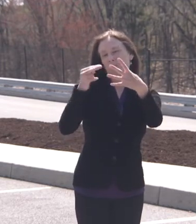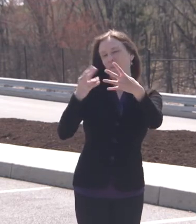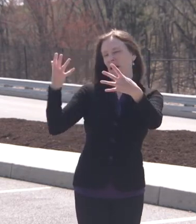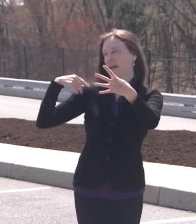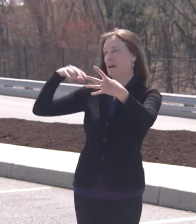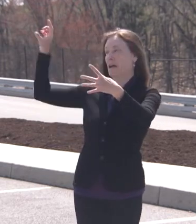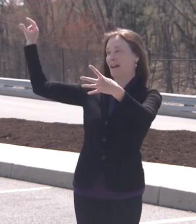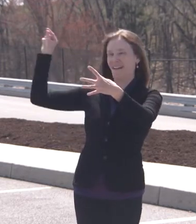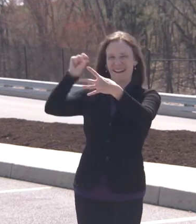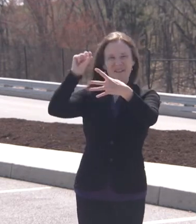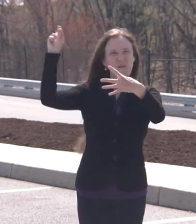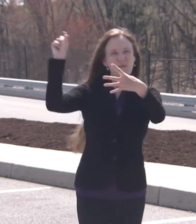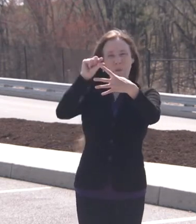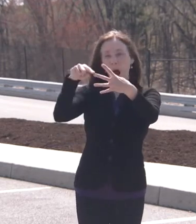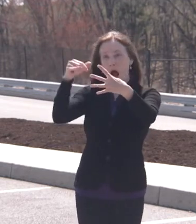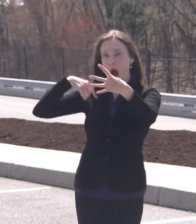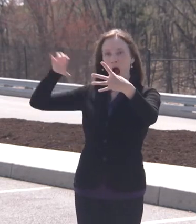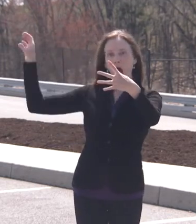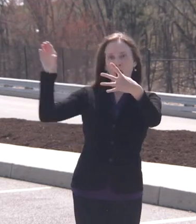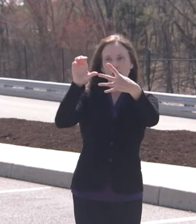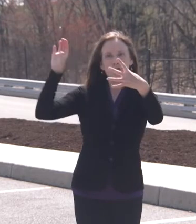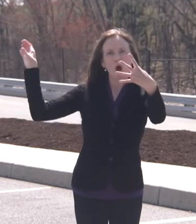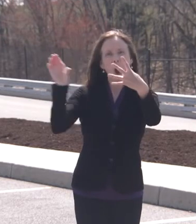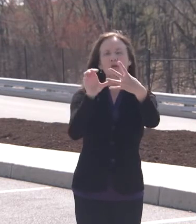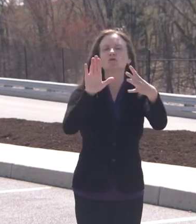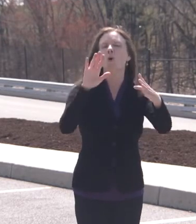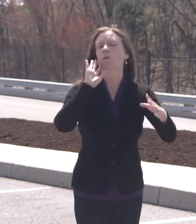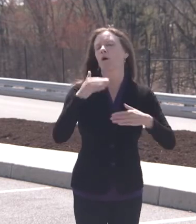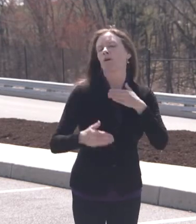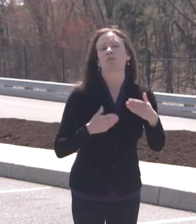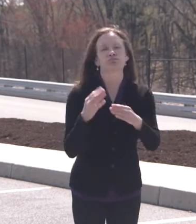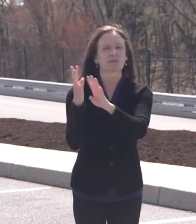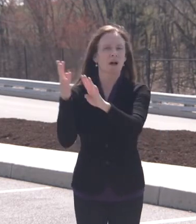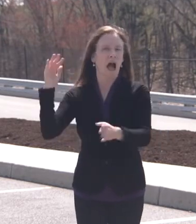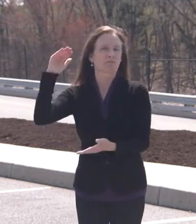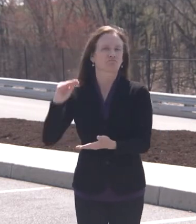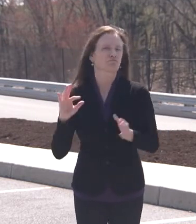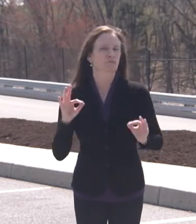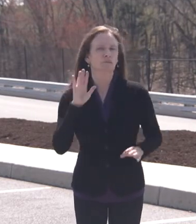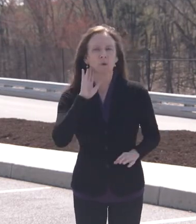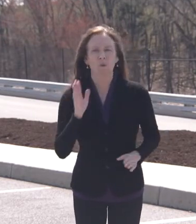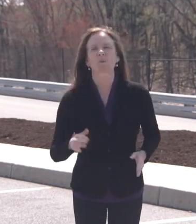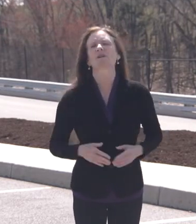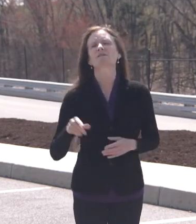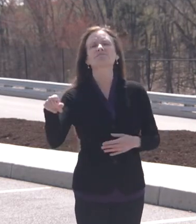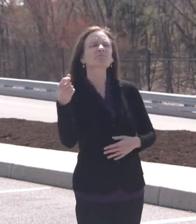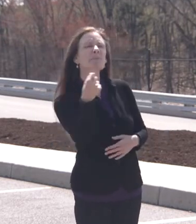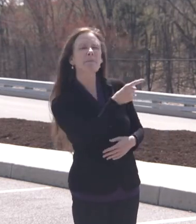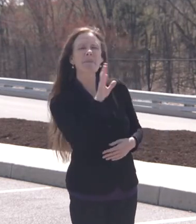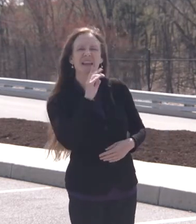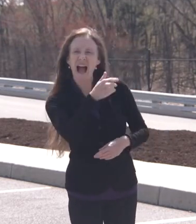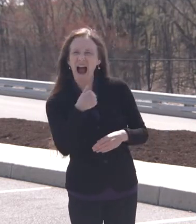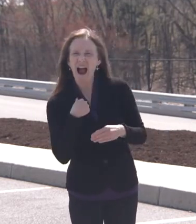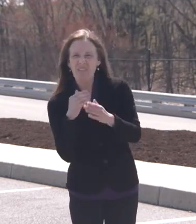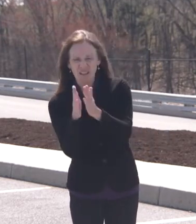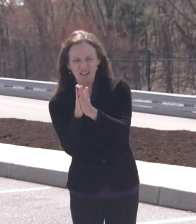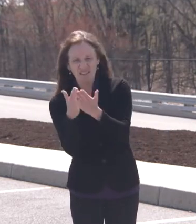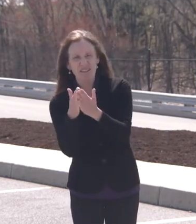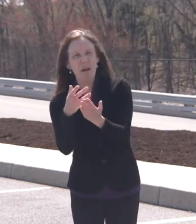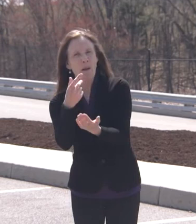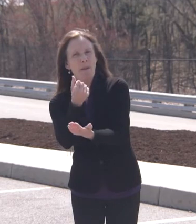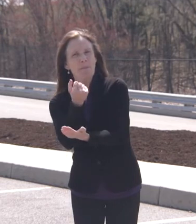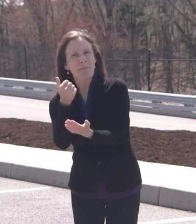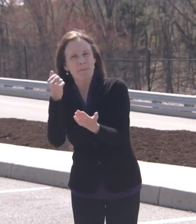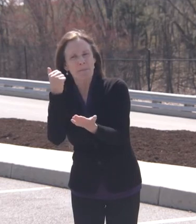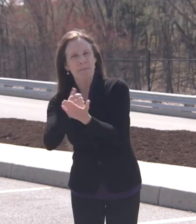Yes. I just have a few questions about vaccine passports. So first off, you've expressed a willingness to look into it. Would you veto